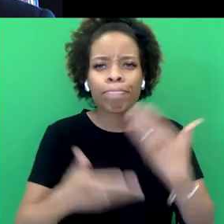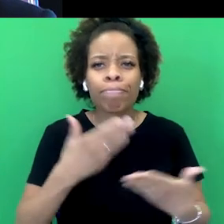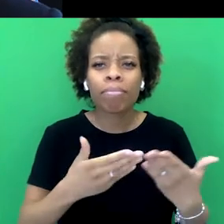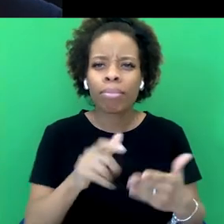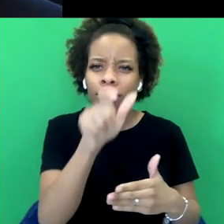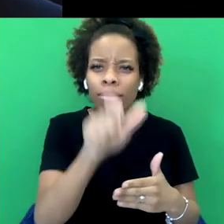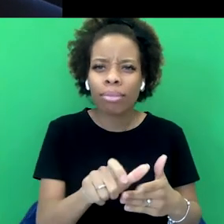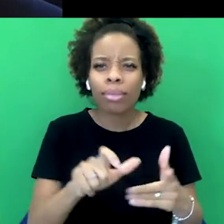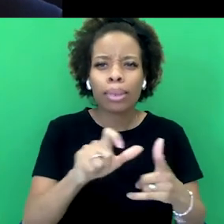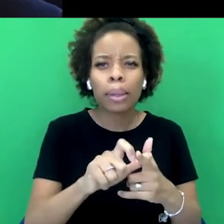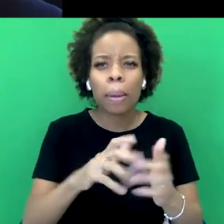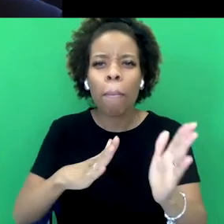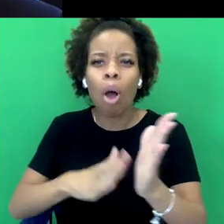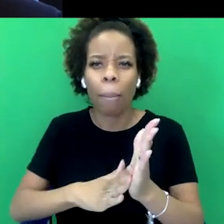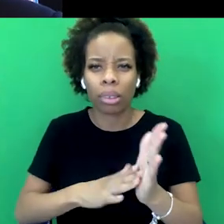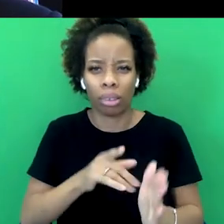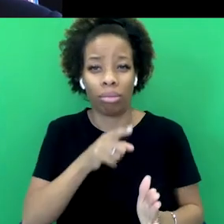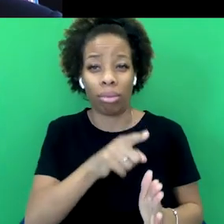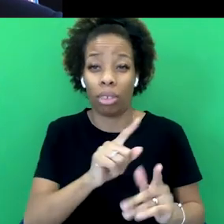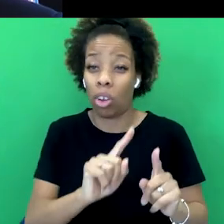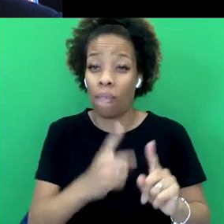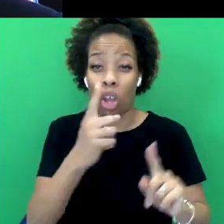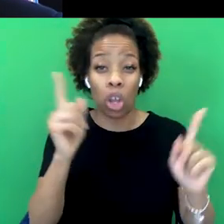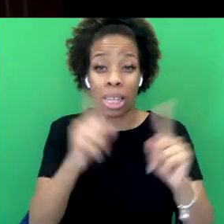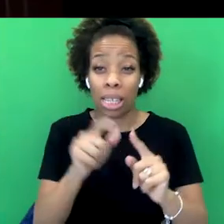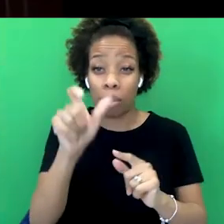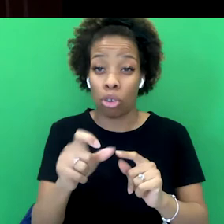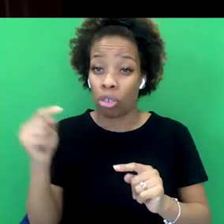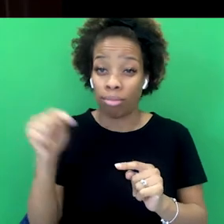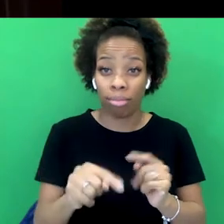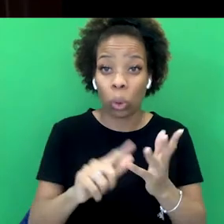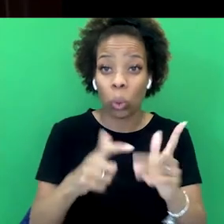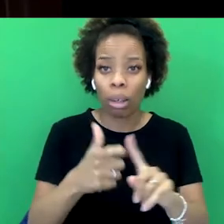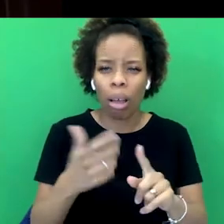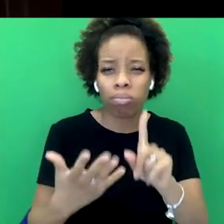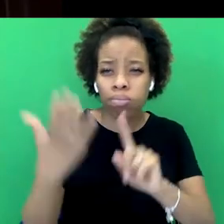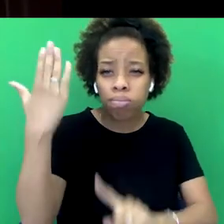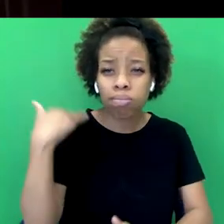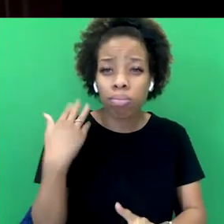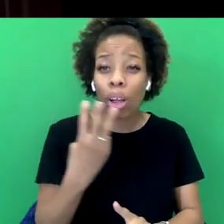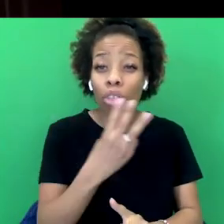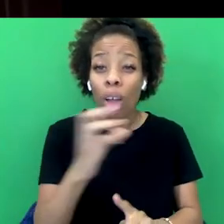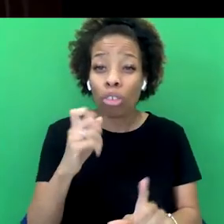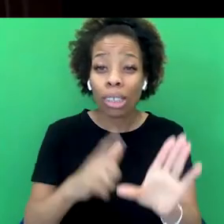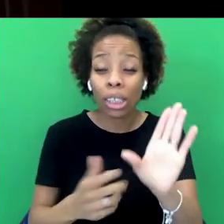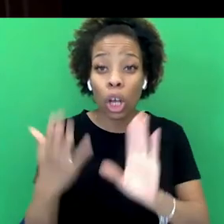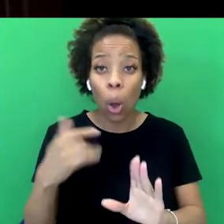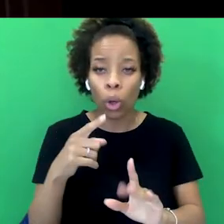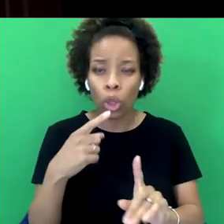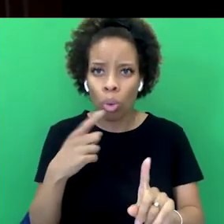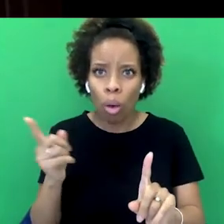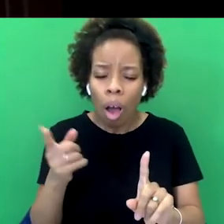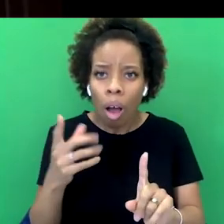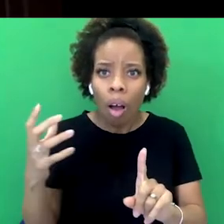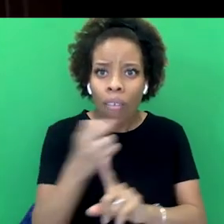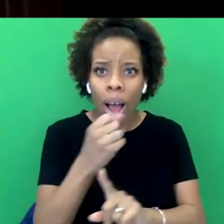was the first Indian in the UK about 300 years ago and that that started you on the trail of thinking about Empire